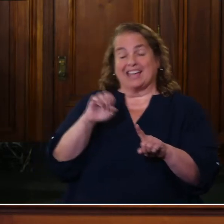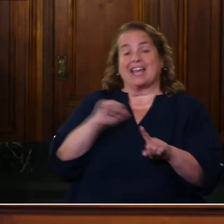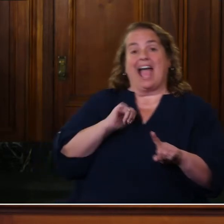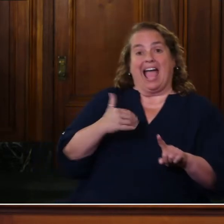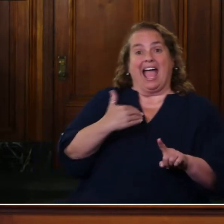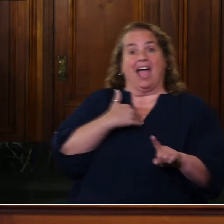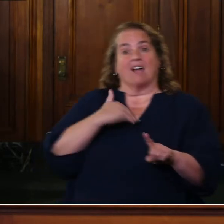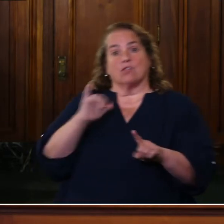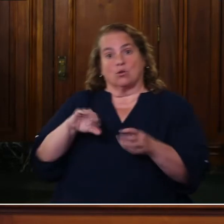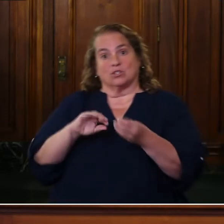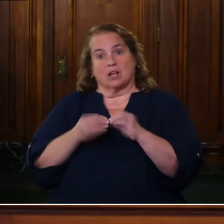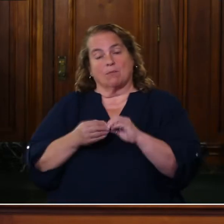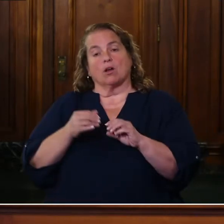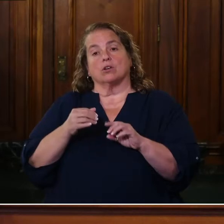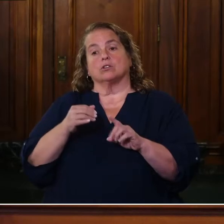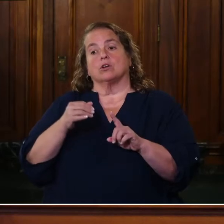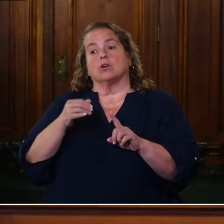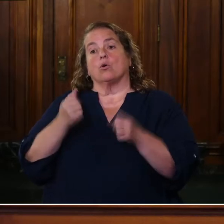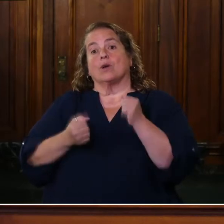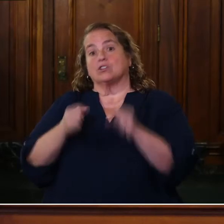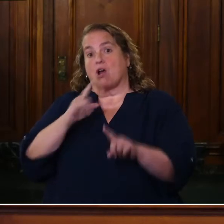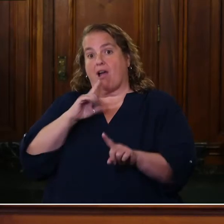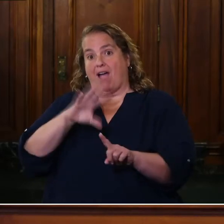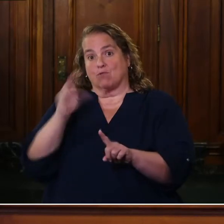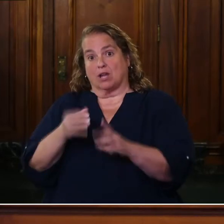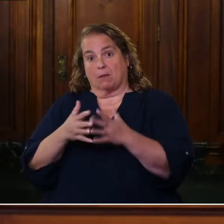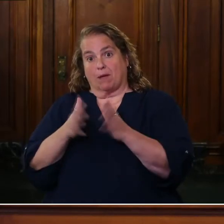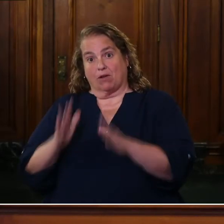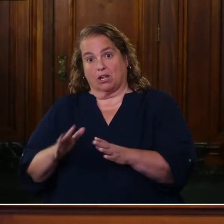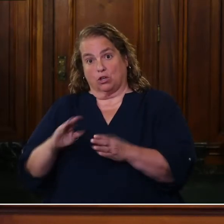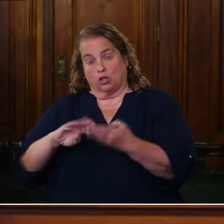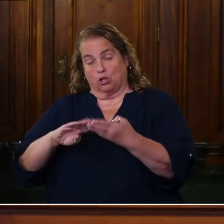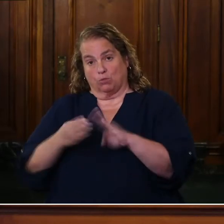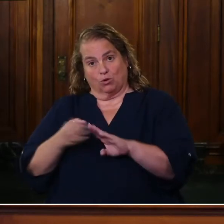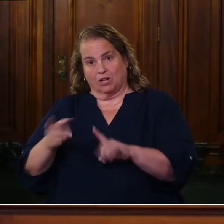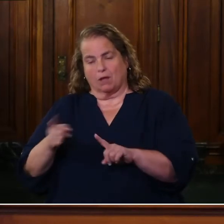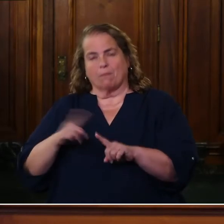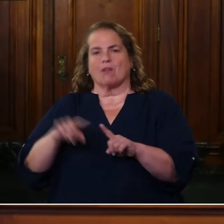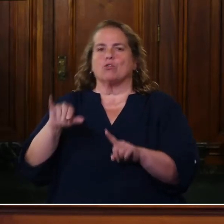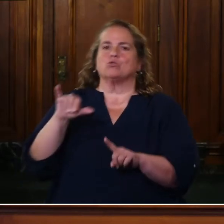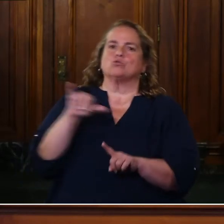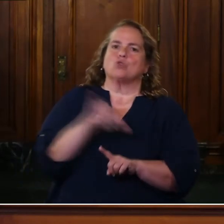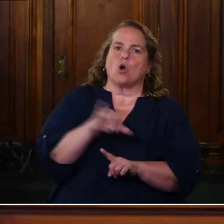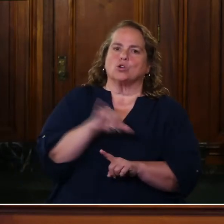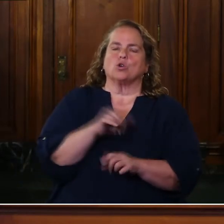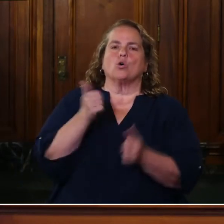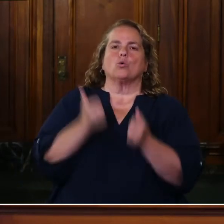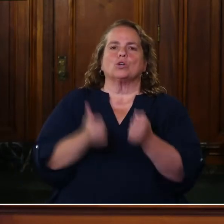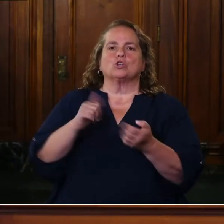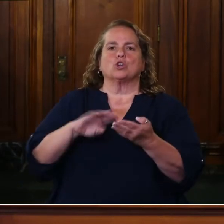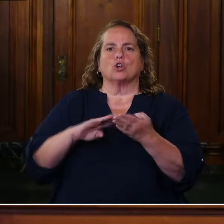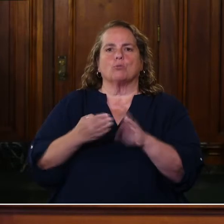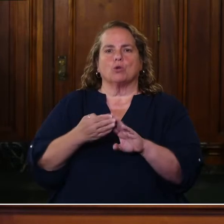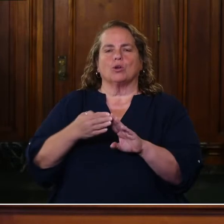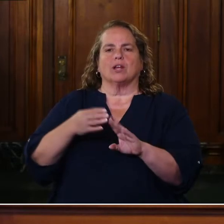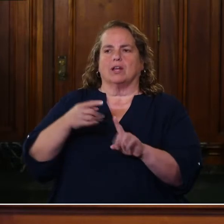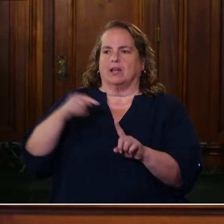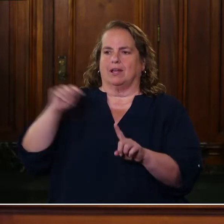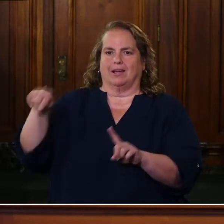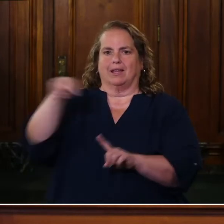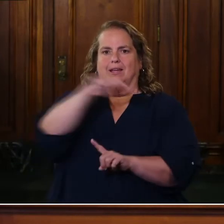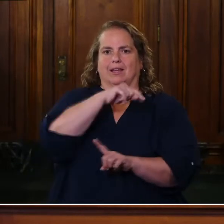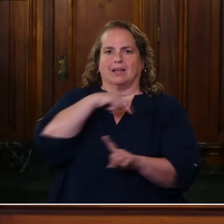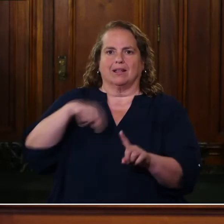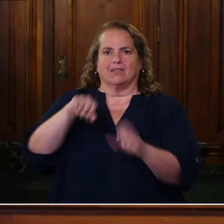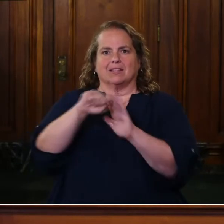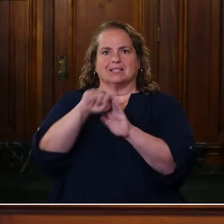those numbers in our African American, um, community. Uh, and then there's also, uh, which communities around the state, um,